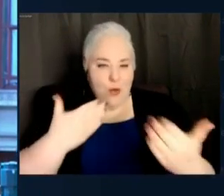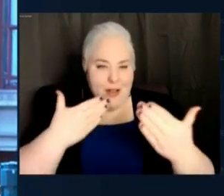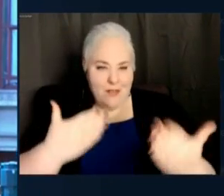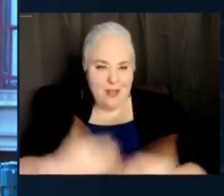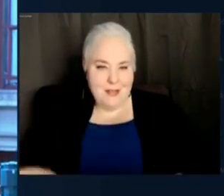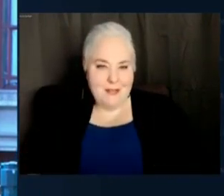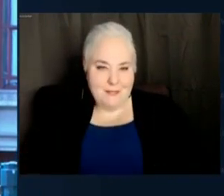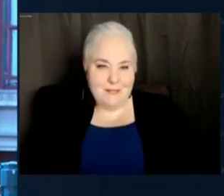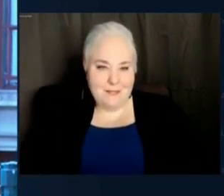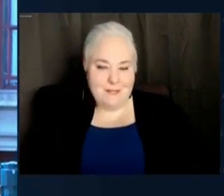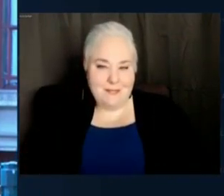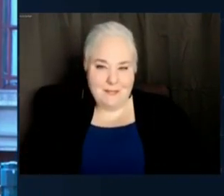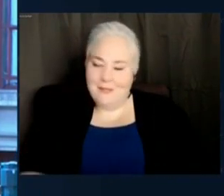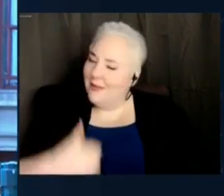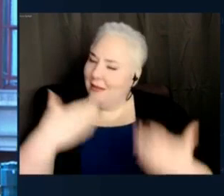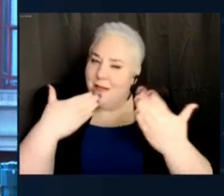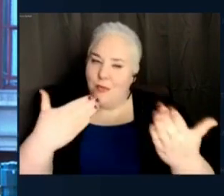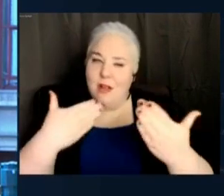I'm grateful.